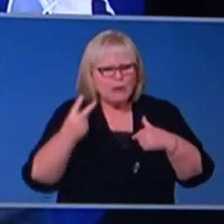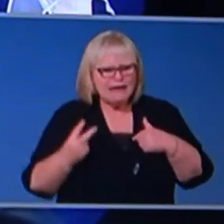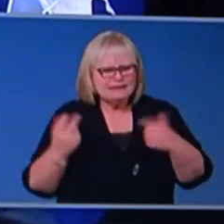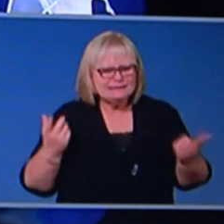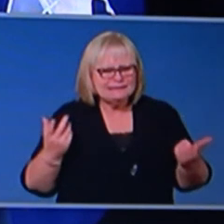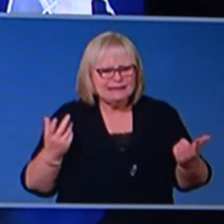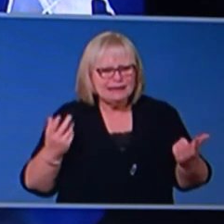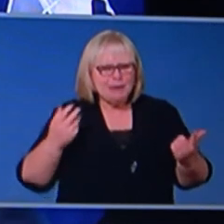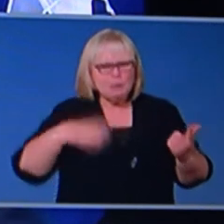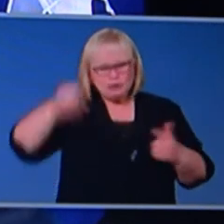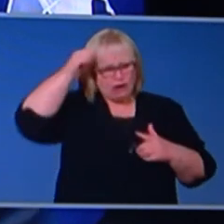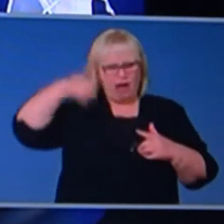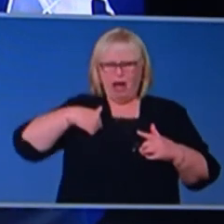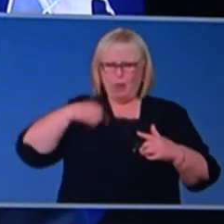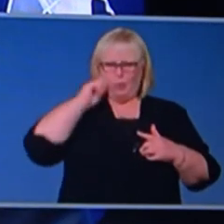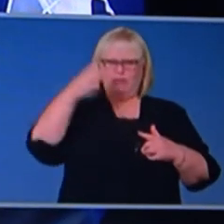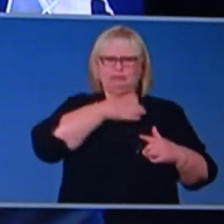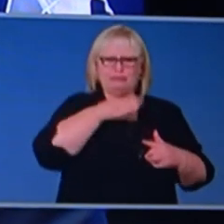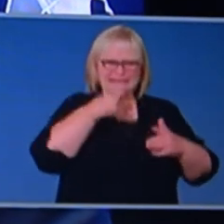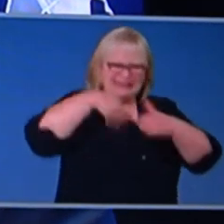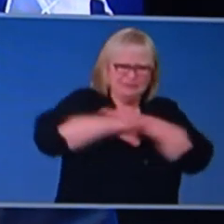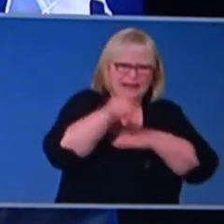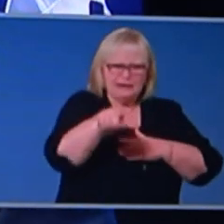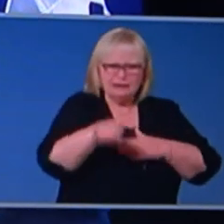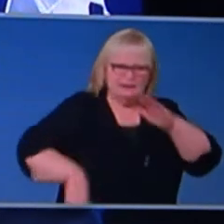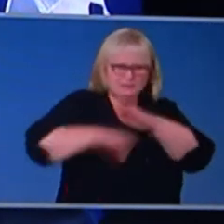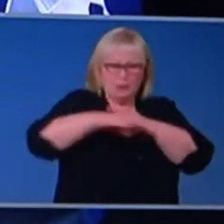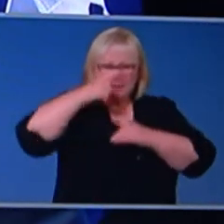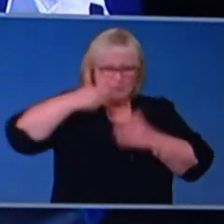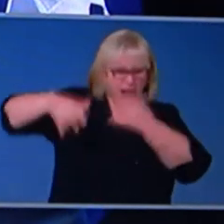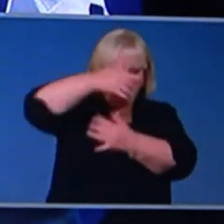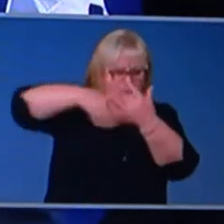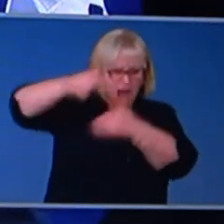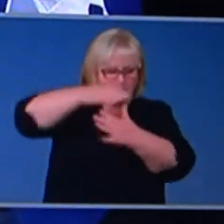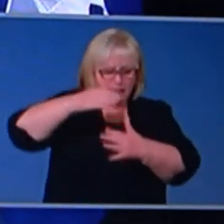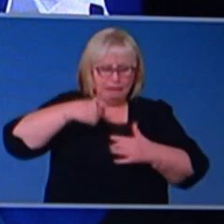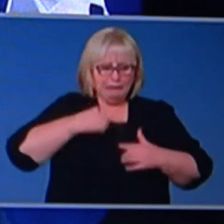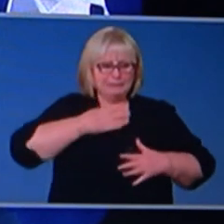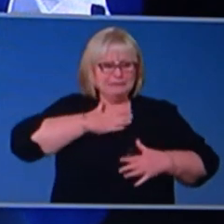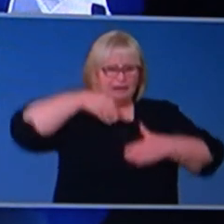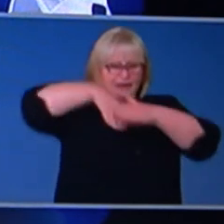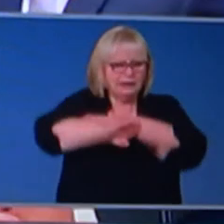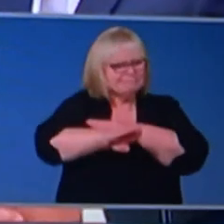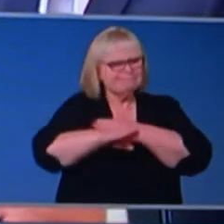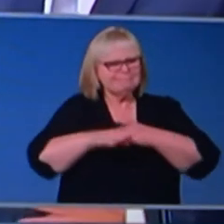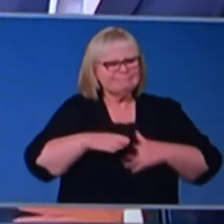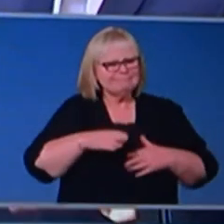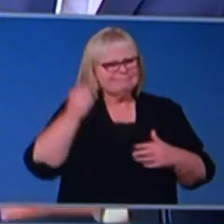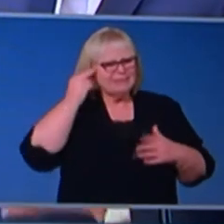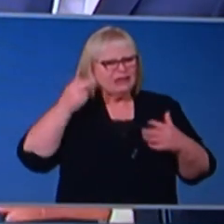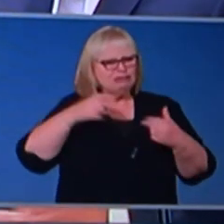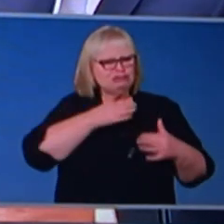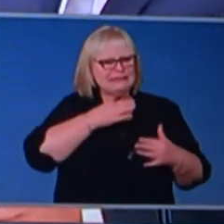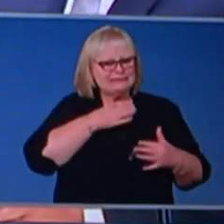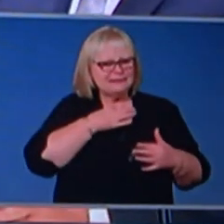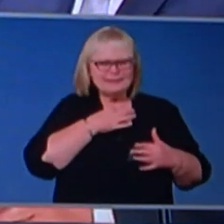do, you wouldn't knowingly put your health at risk, um, when you had clear knowledge that doing something like that would do that. And so people should